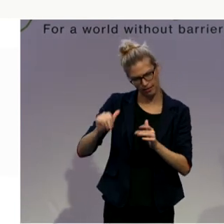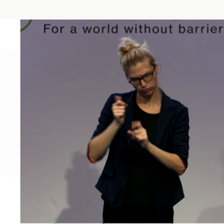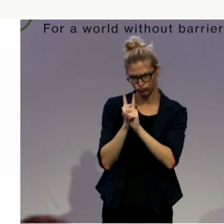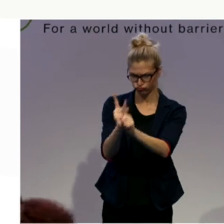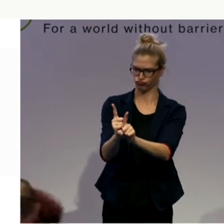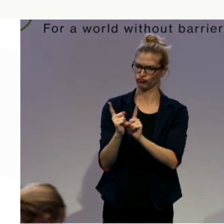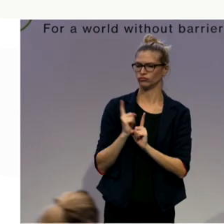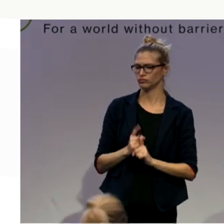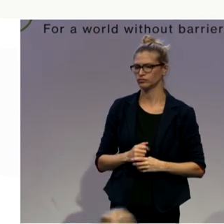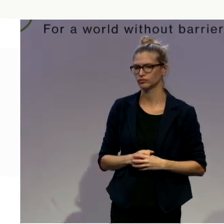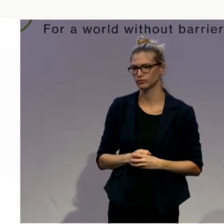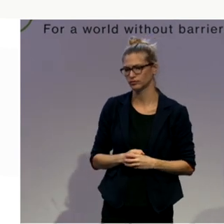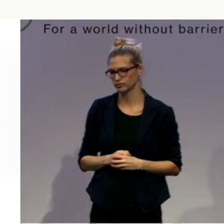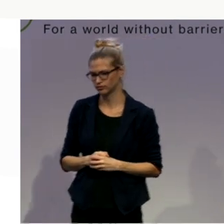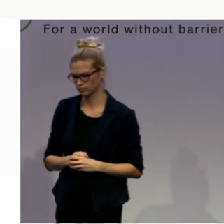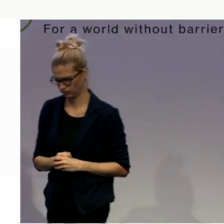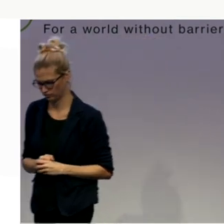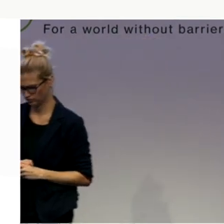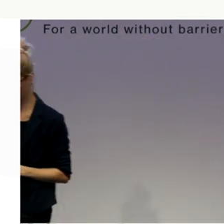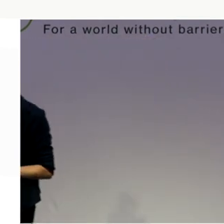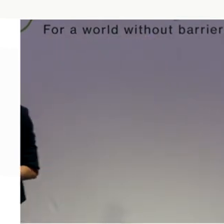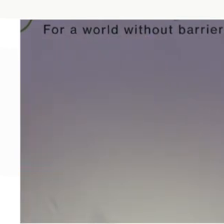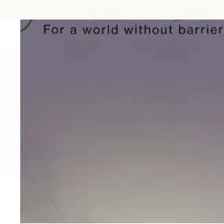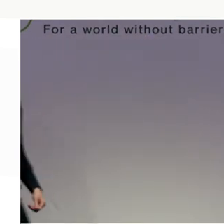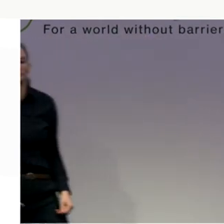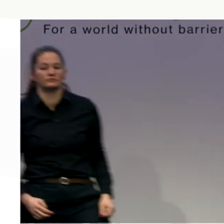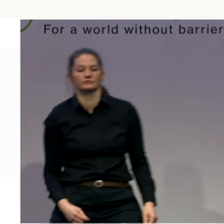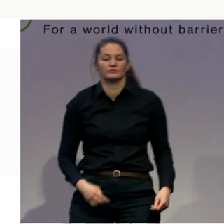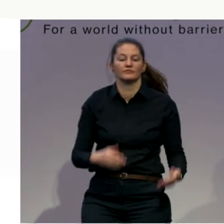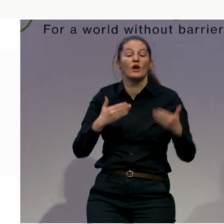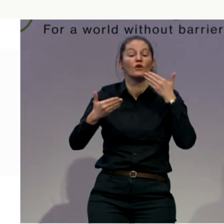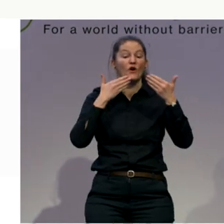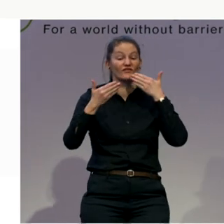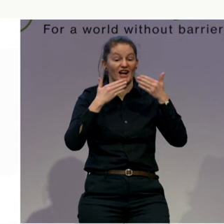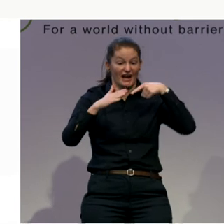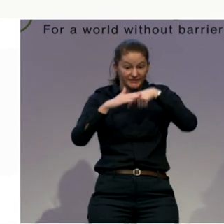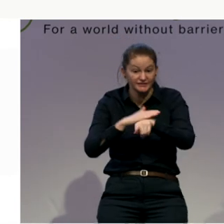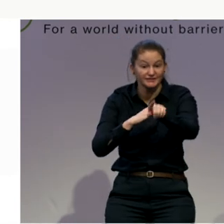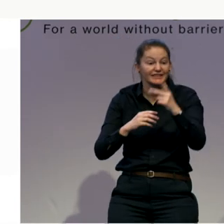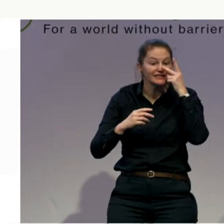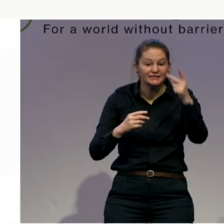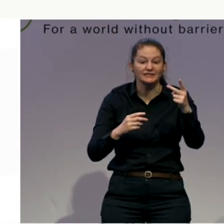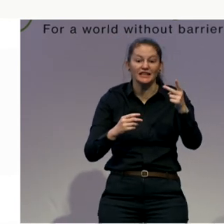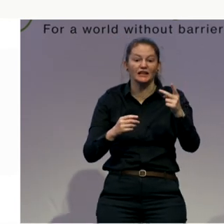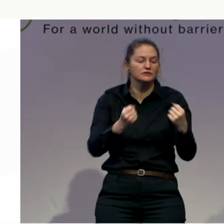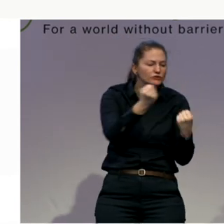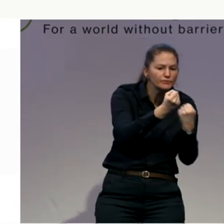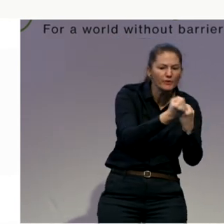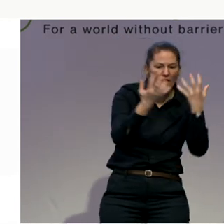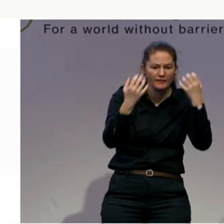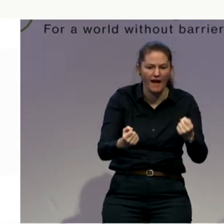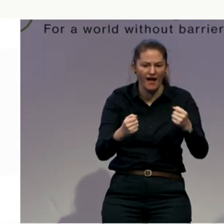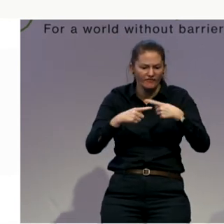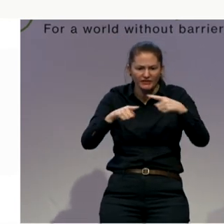I come in the conference hall, I've seen a lot of aides and a lot of supporters, new